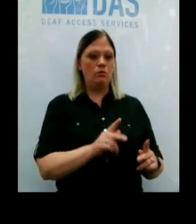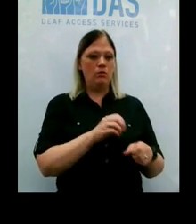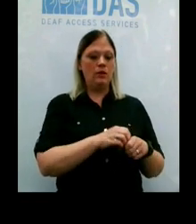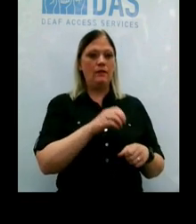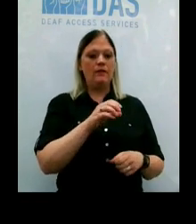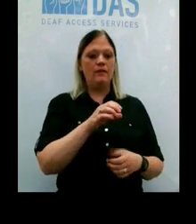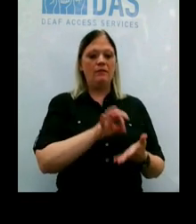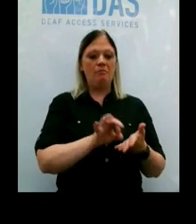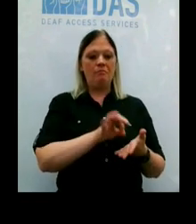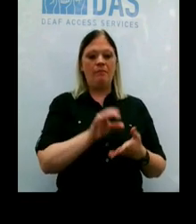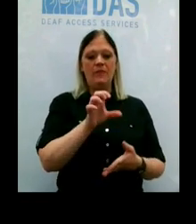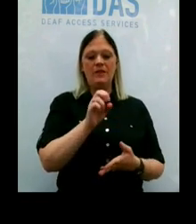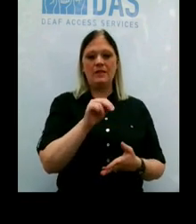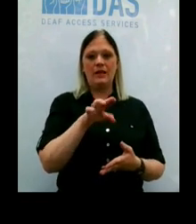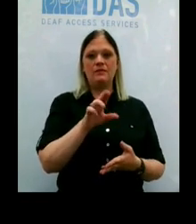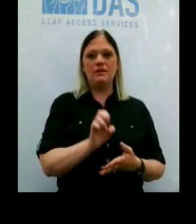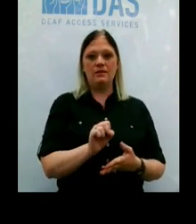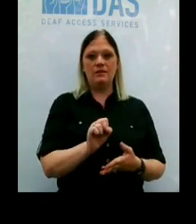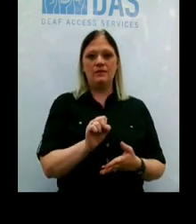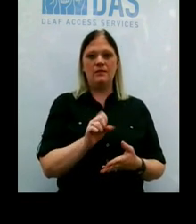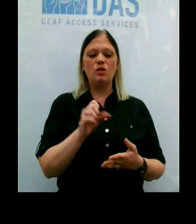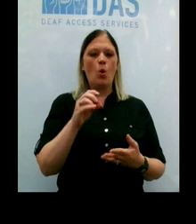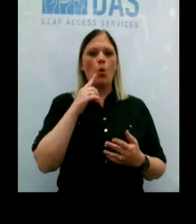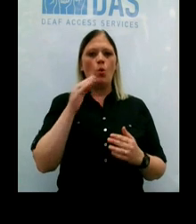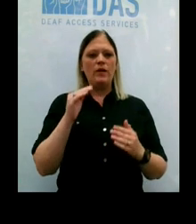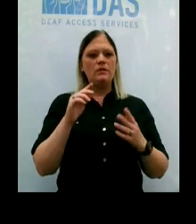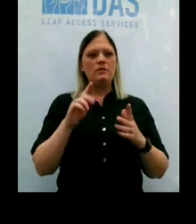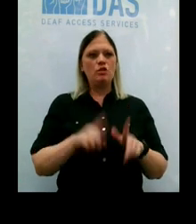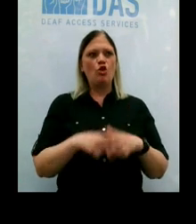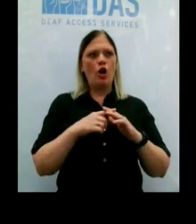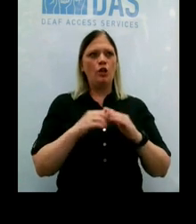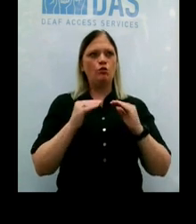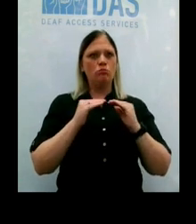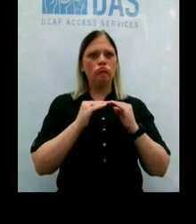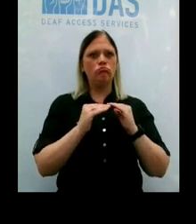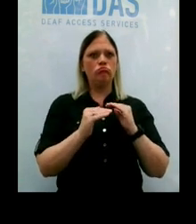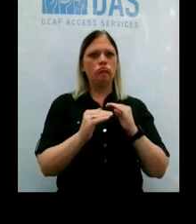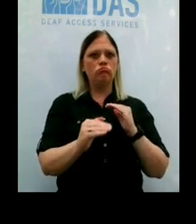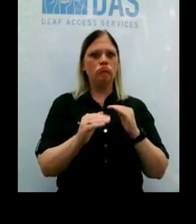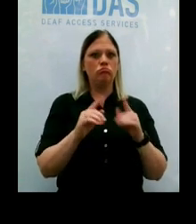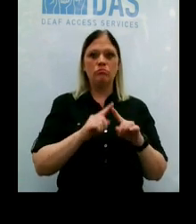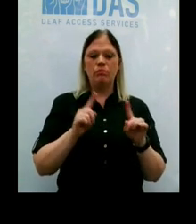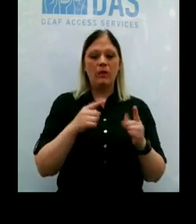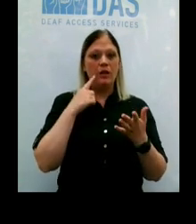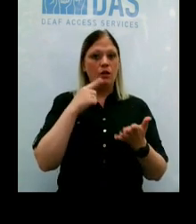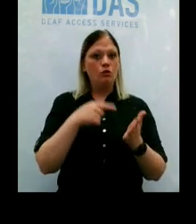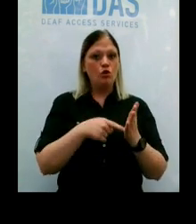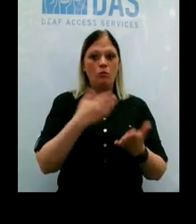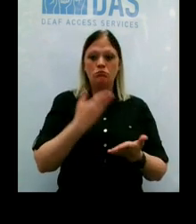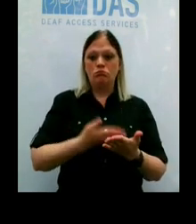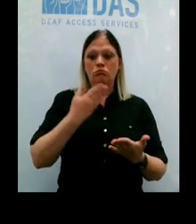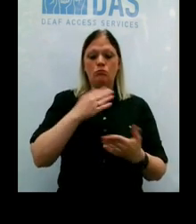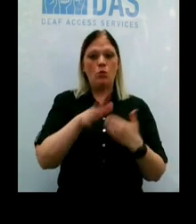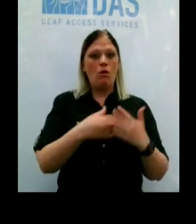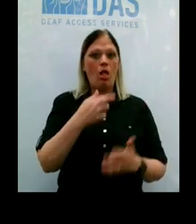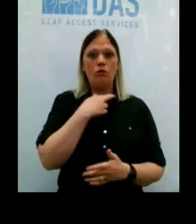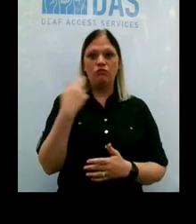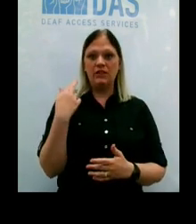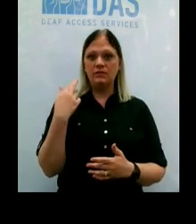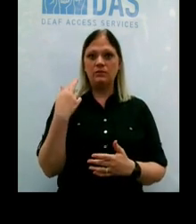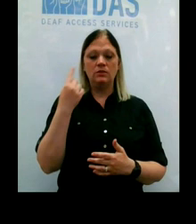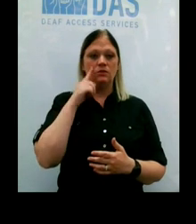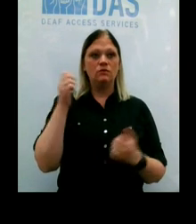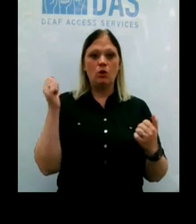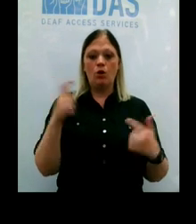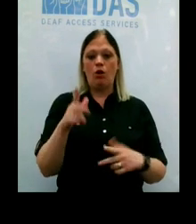the census. So this is leveling out just to showing that we are all at risk, especially our seniors and especially people with other chronic